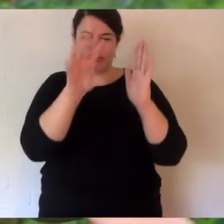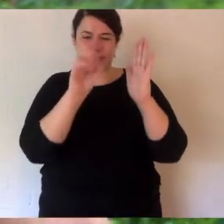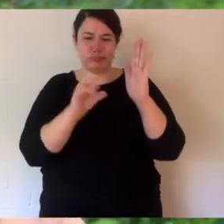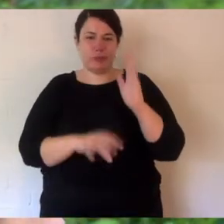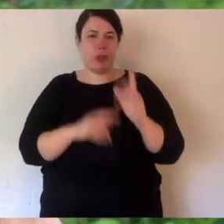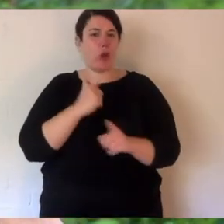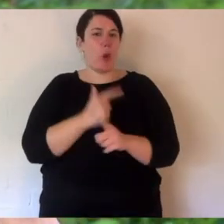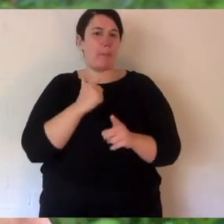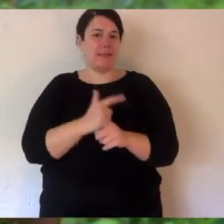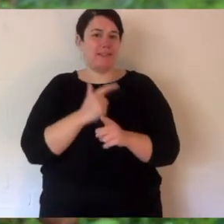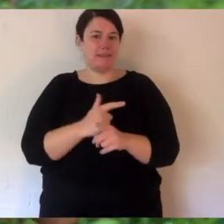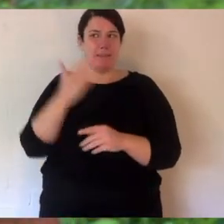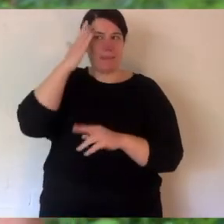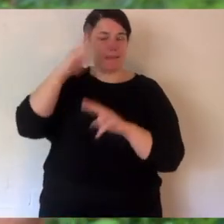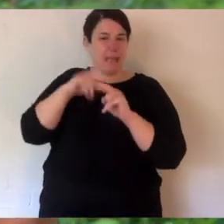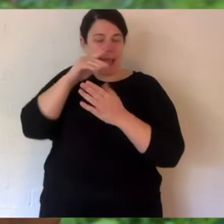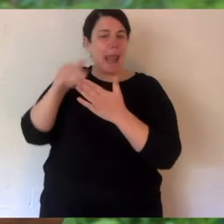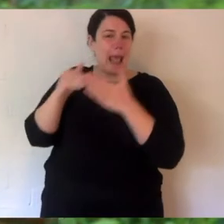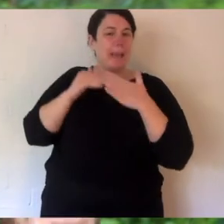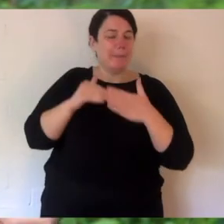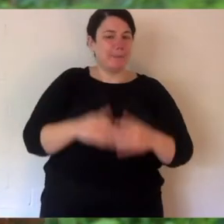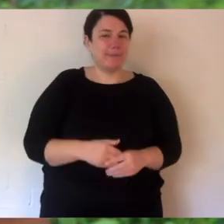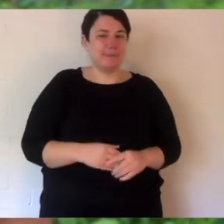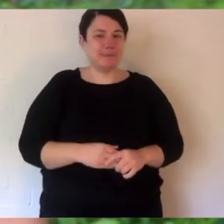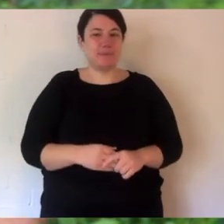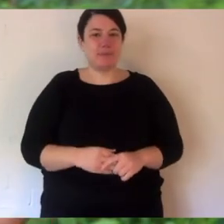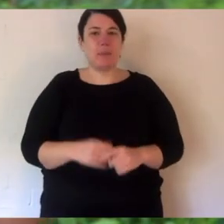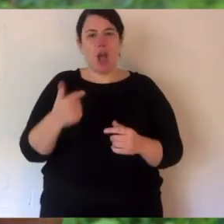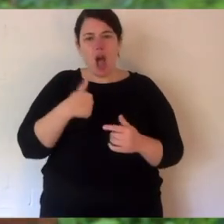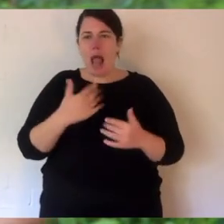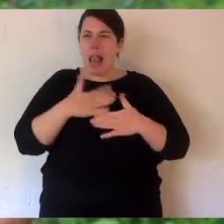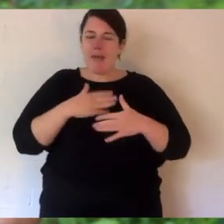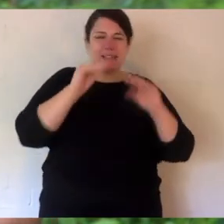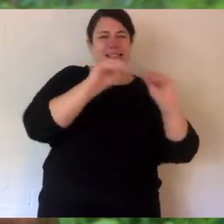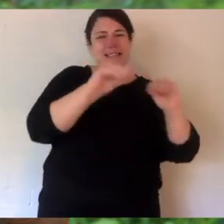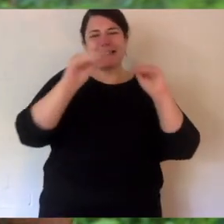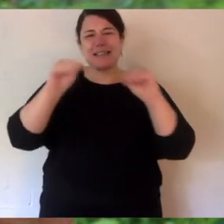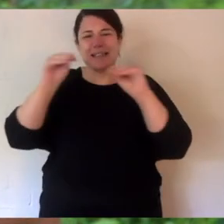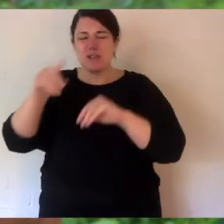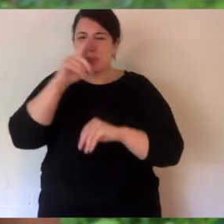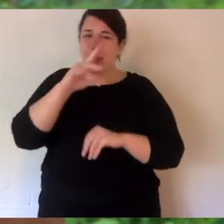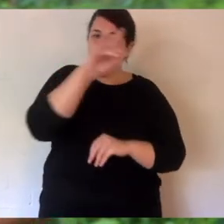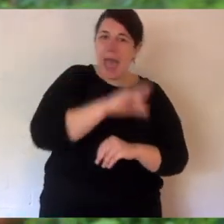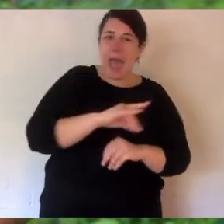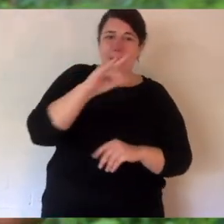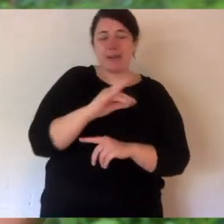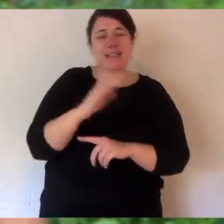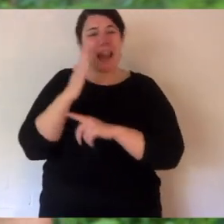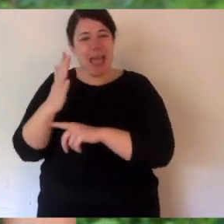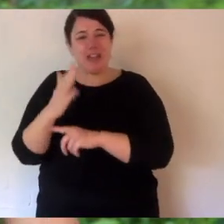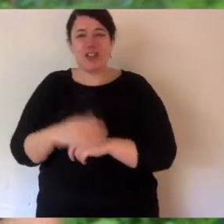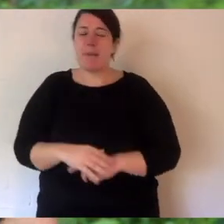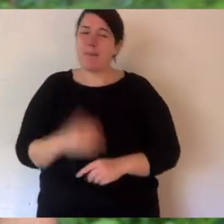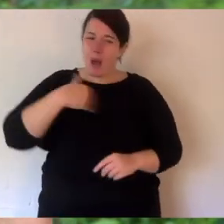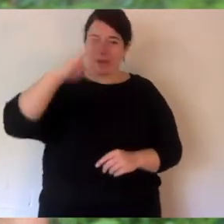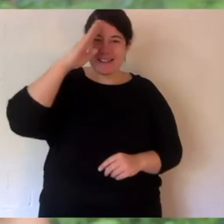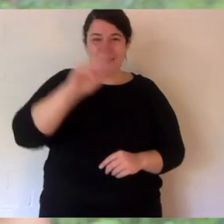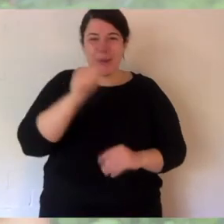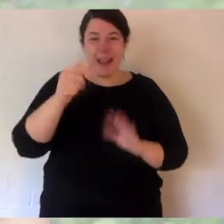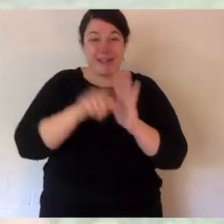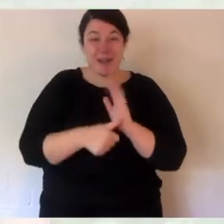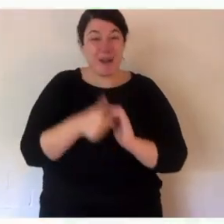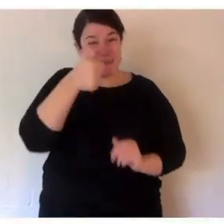put it into the comments. This is what I do, connecting people with nature. And that can't stop. I'll see you next time.